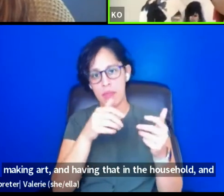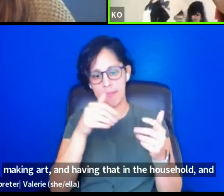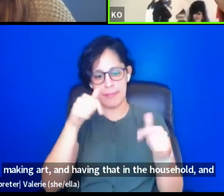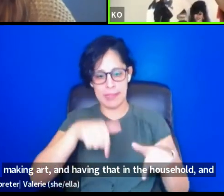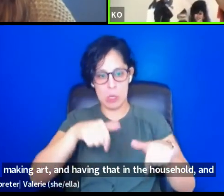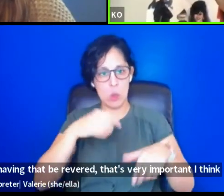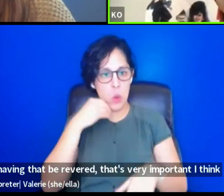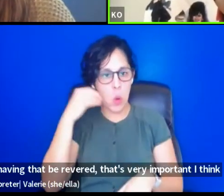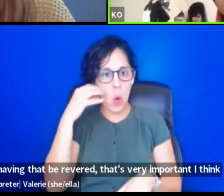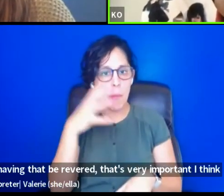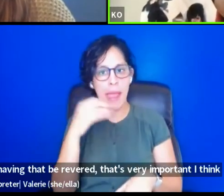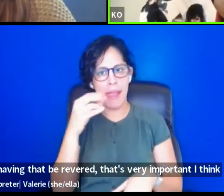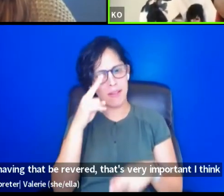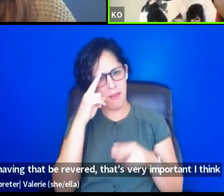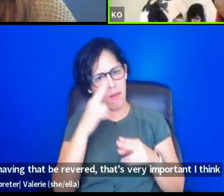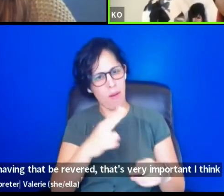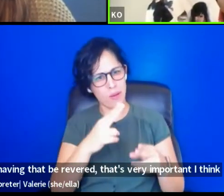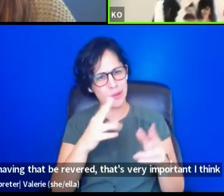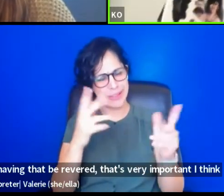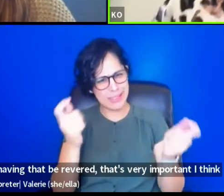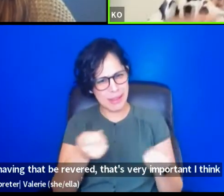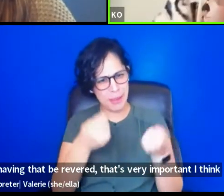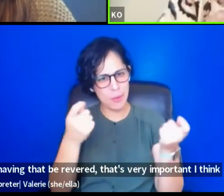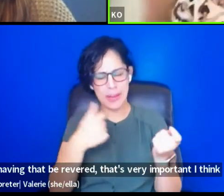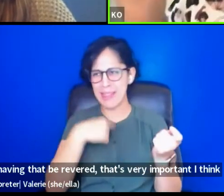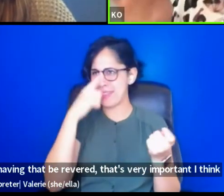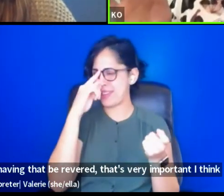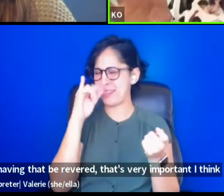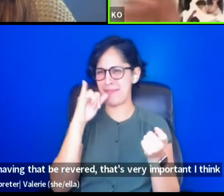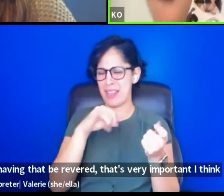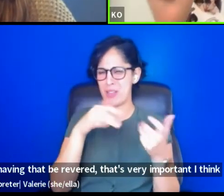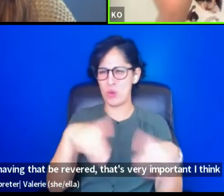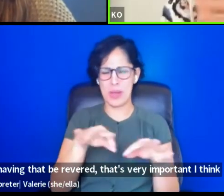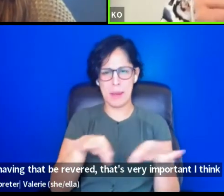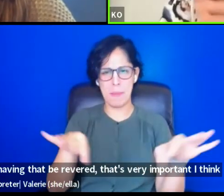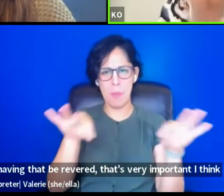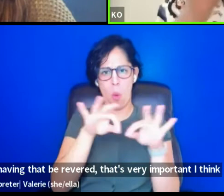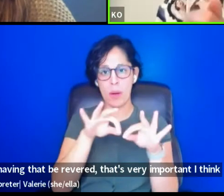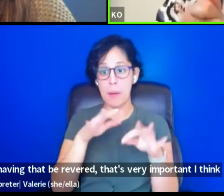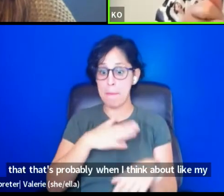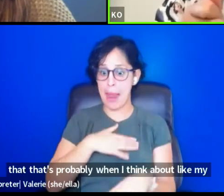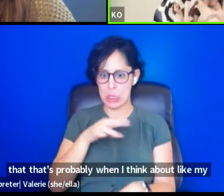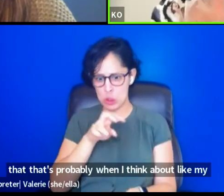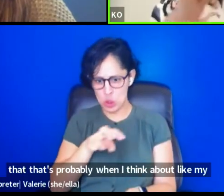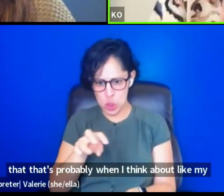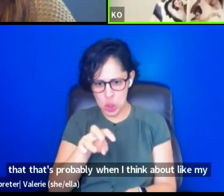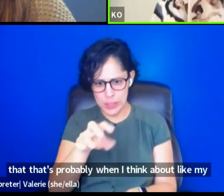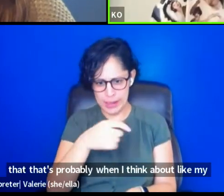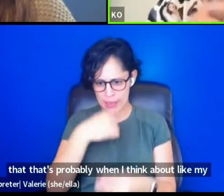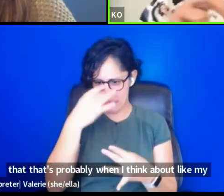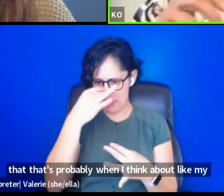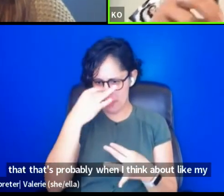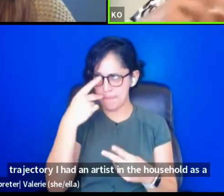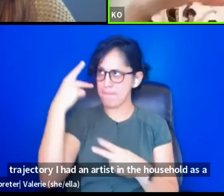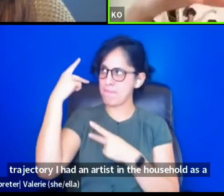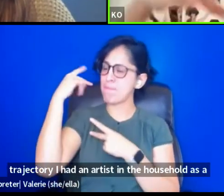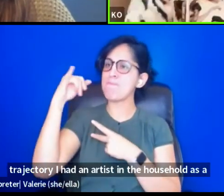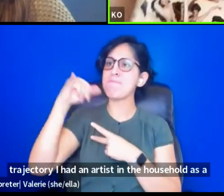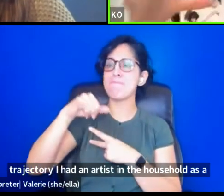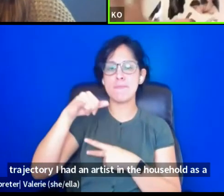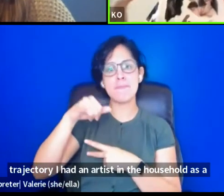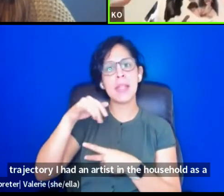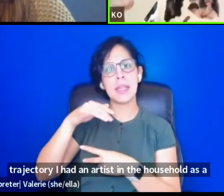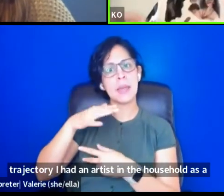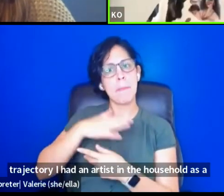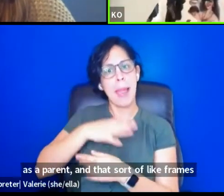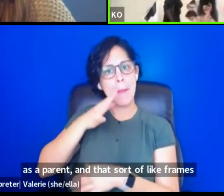important. And I think that that's probably when I think about like my trajectory, I had an artist in the household as a parent and that sort of like